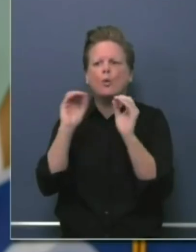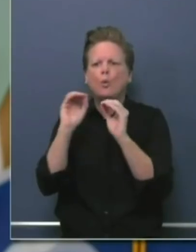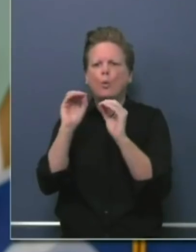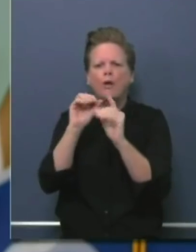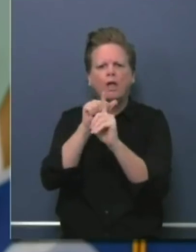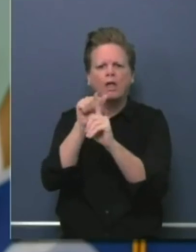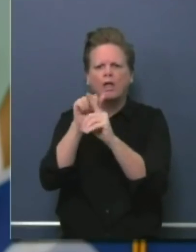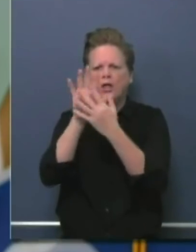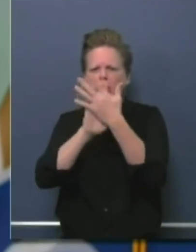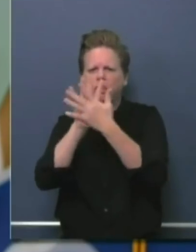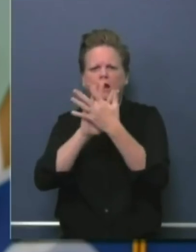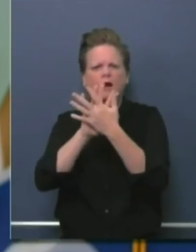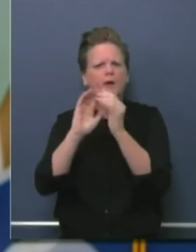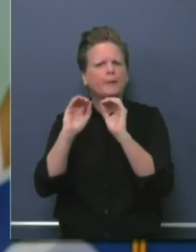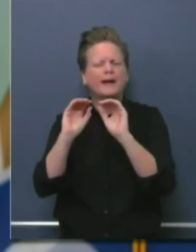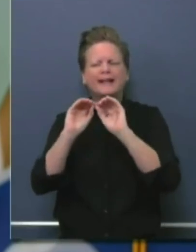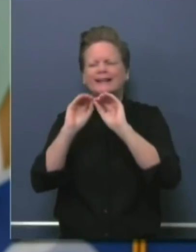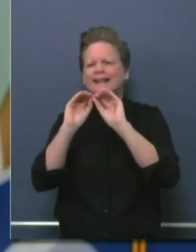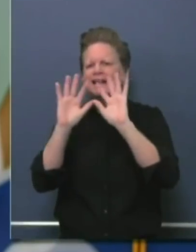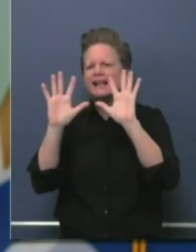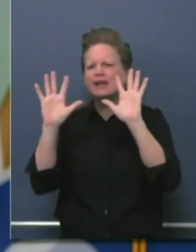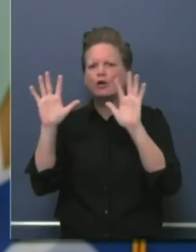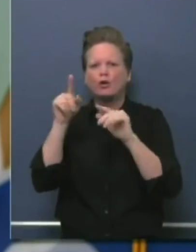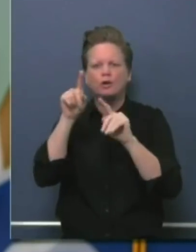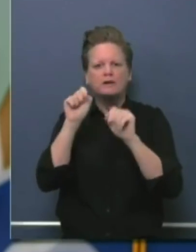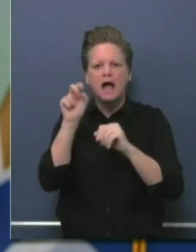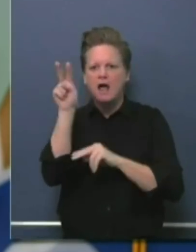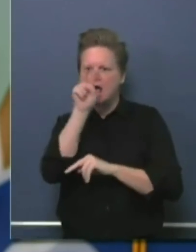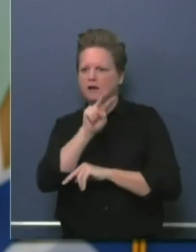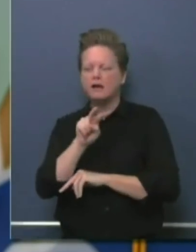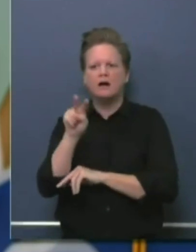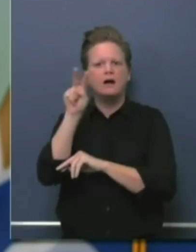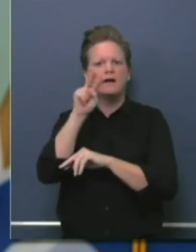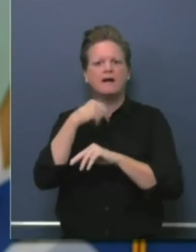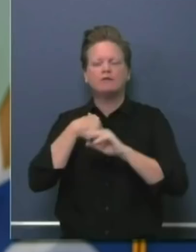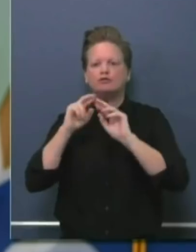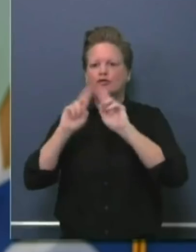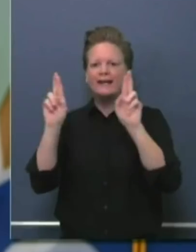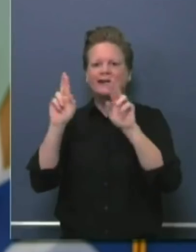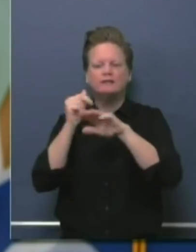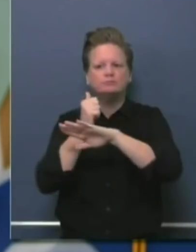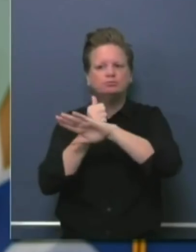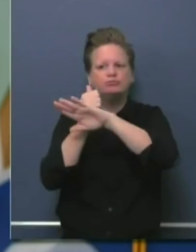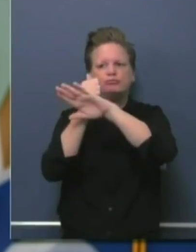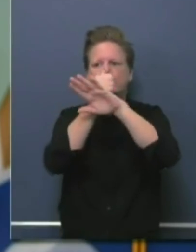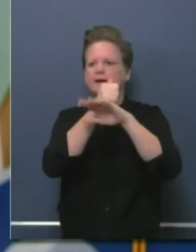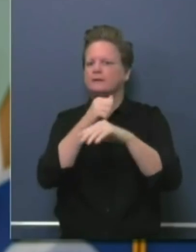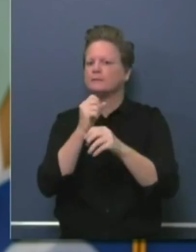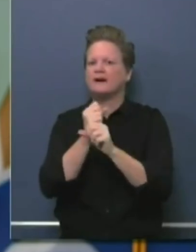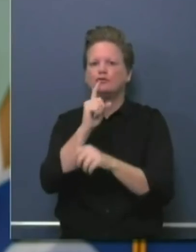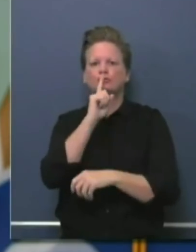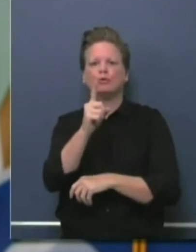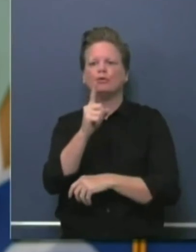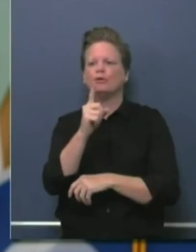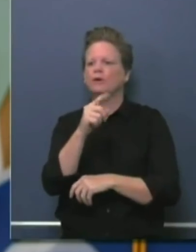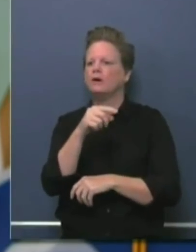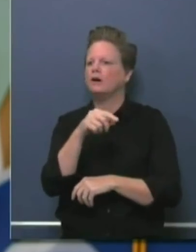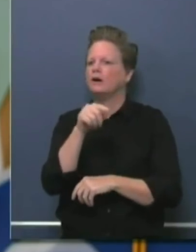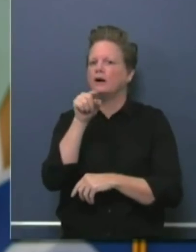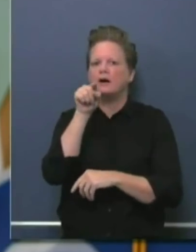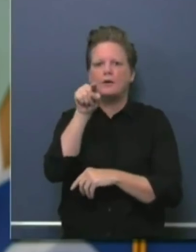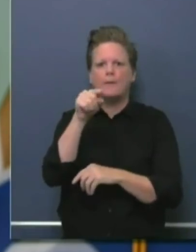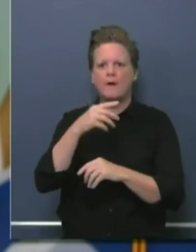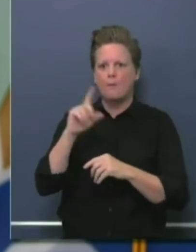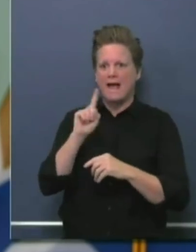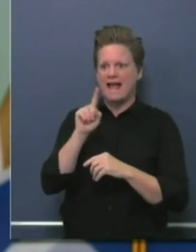need to spread out our testing capacity, and also deepen it in certain communities. This site will show the